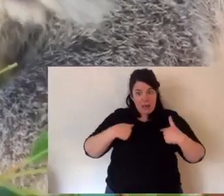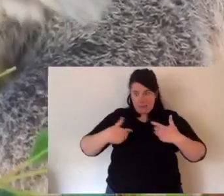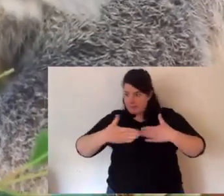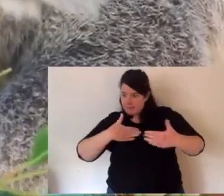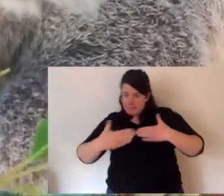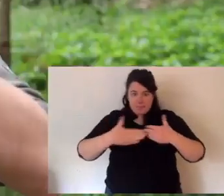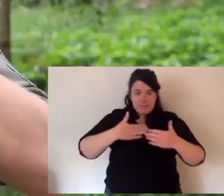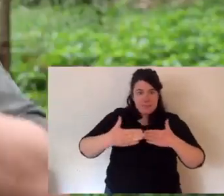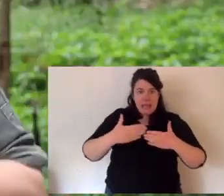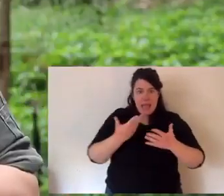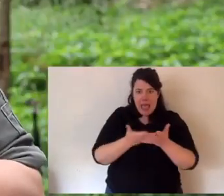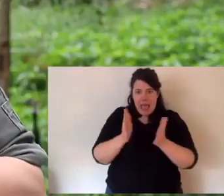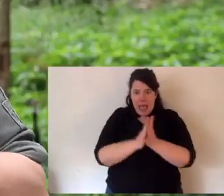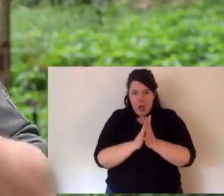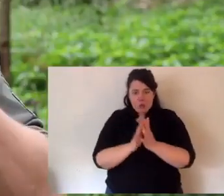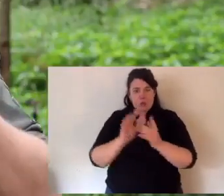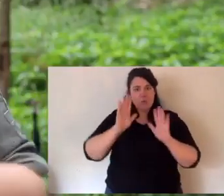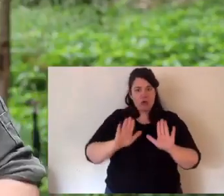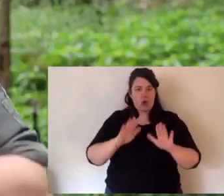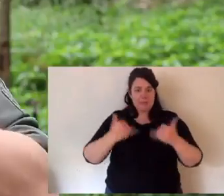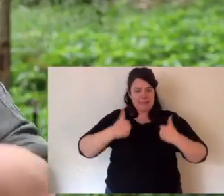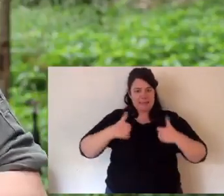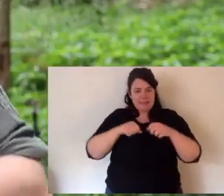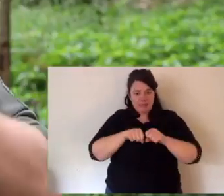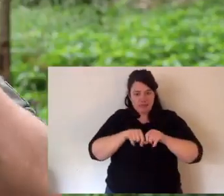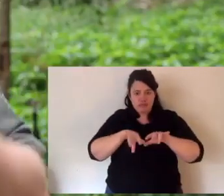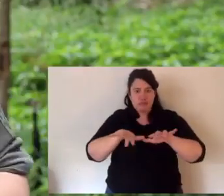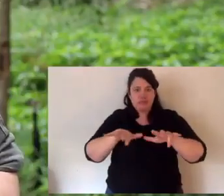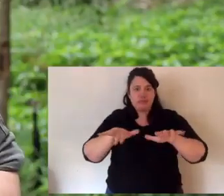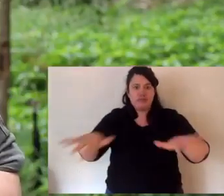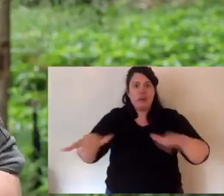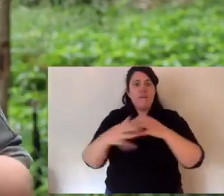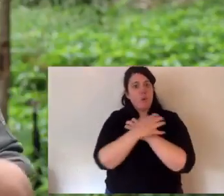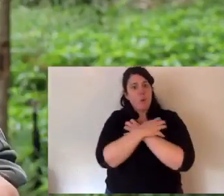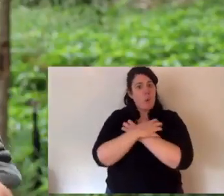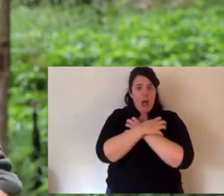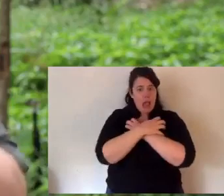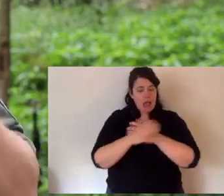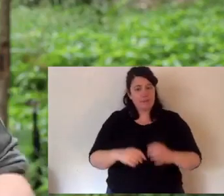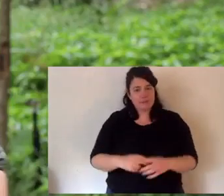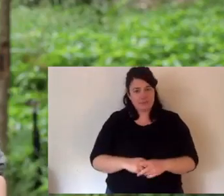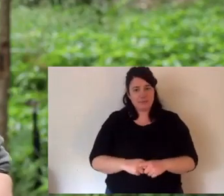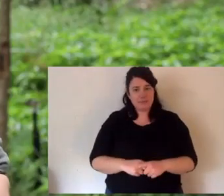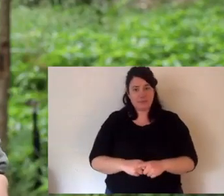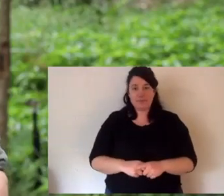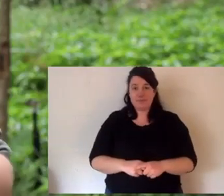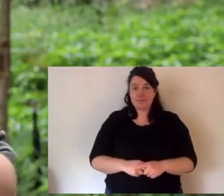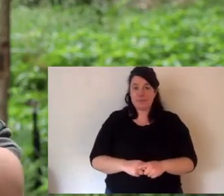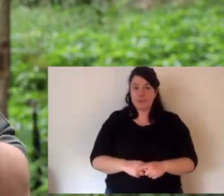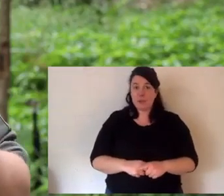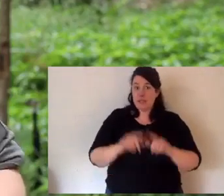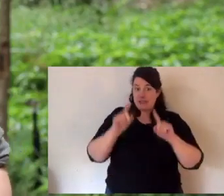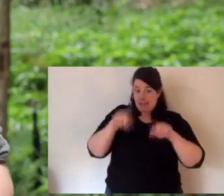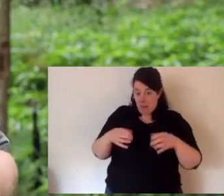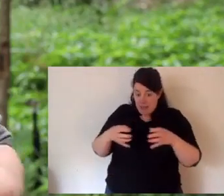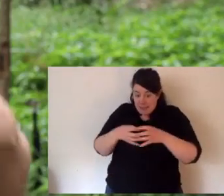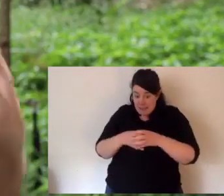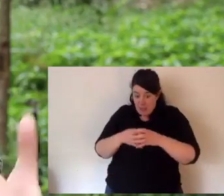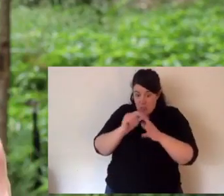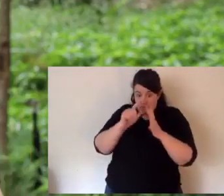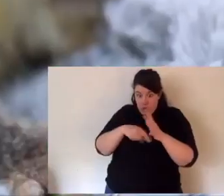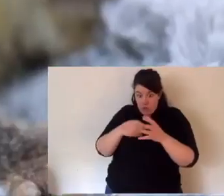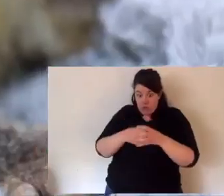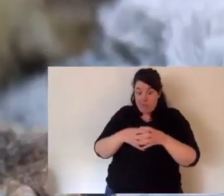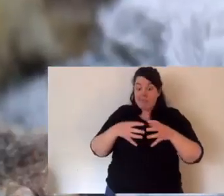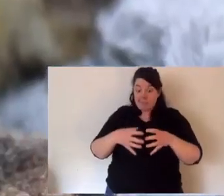in and help Aussie Ark manage a disease-free koala population, perhaps the first in the world. Now, we need to start with a